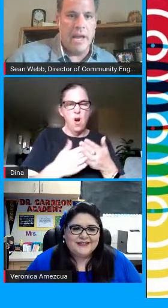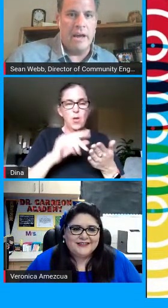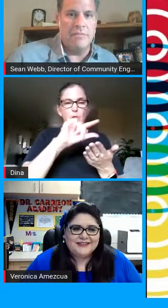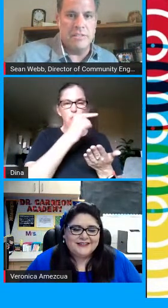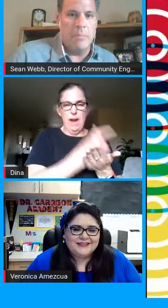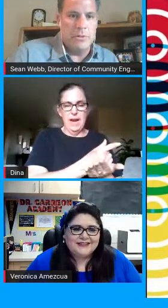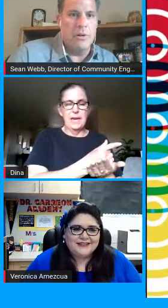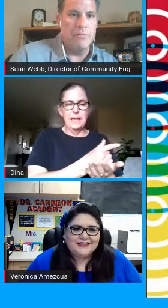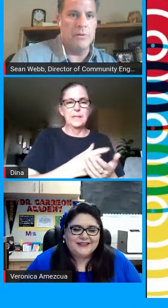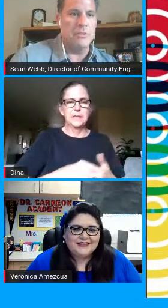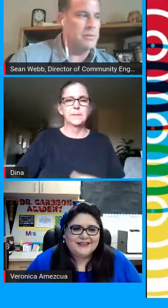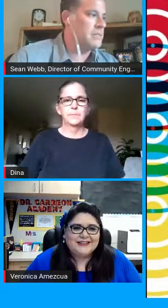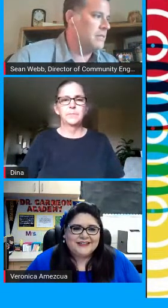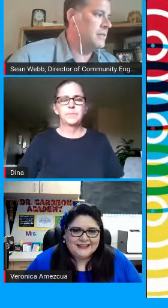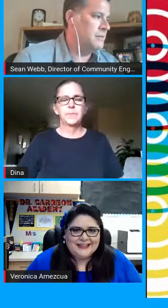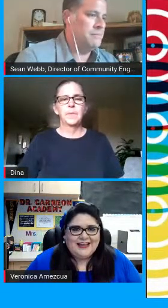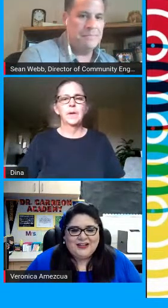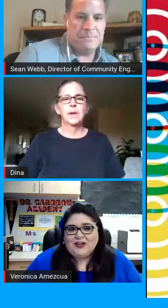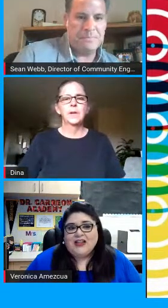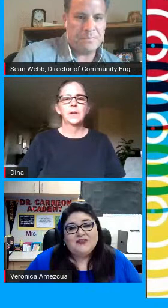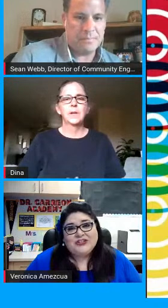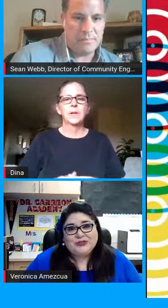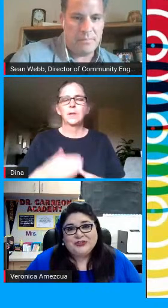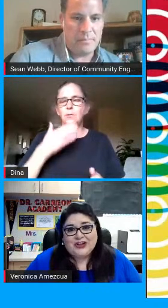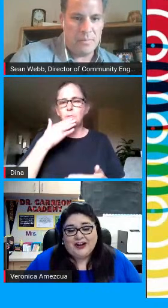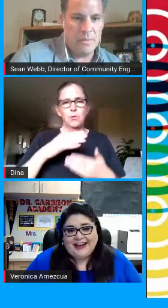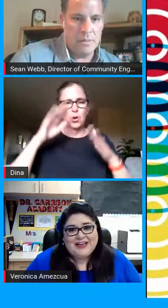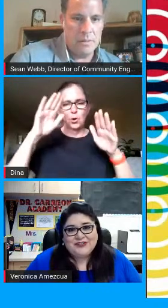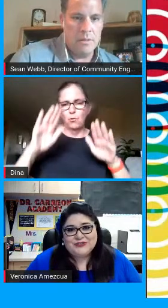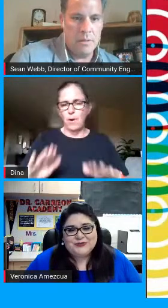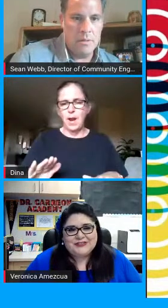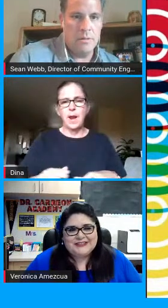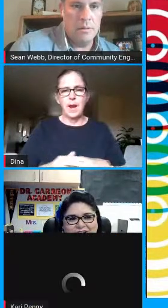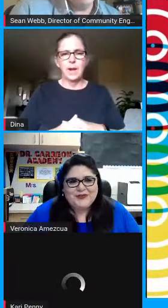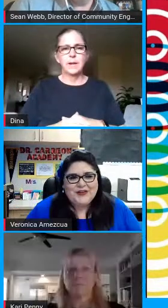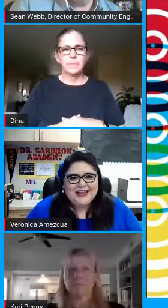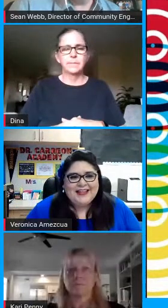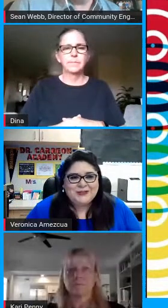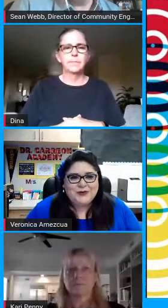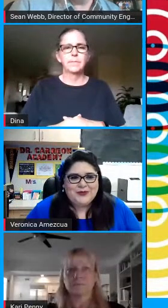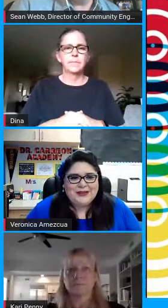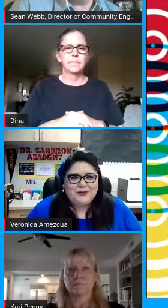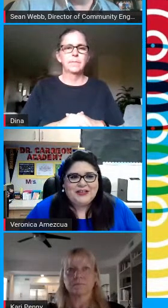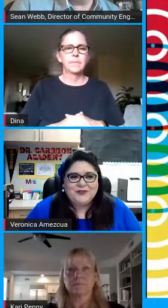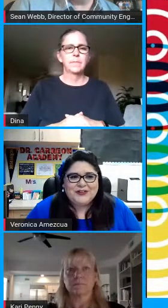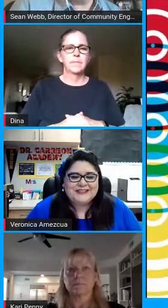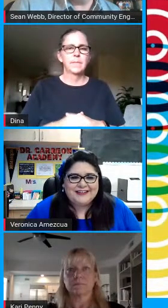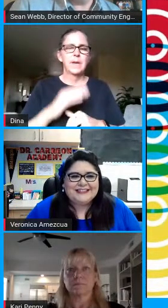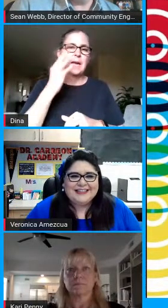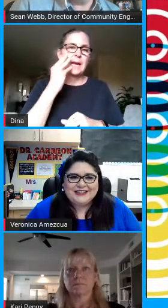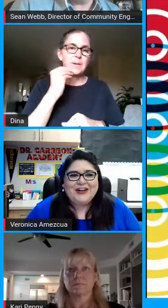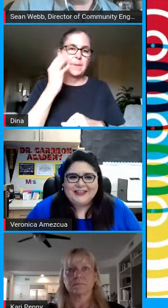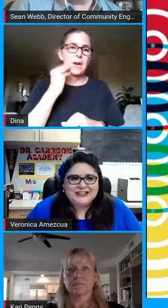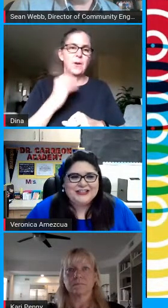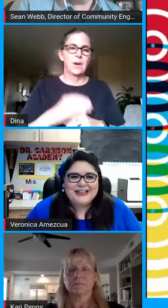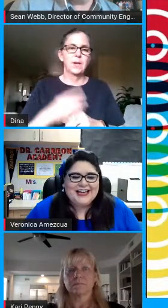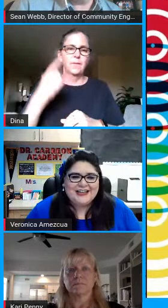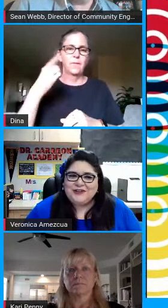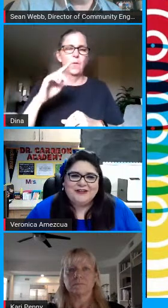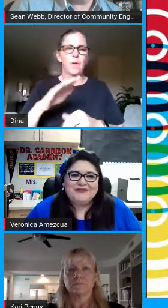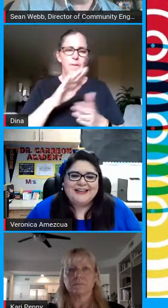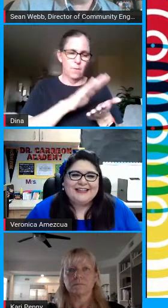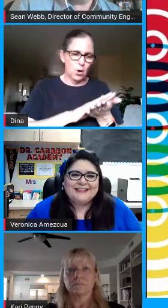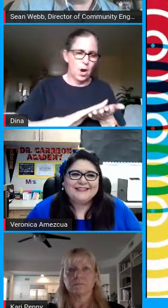fantastic that we have this opportunity for our students yeah and all of our schools are avid schools so that's what we really focus on is that college